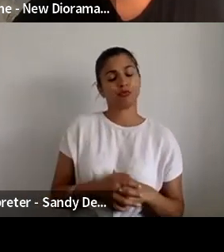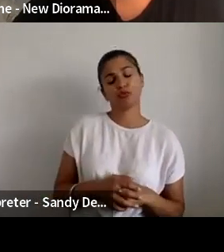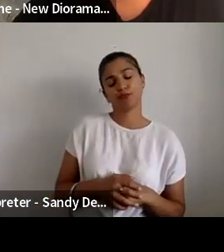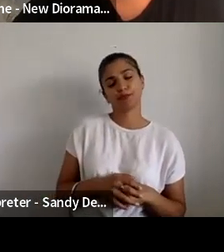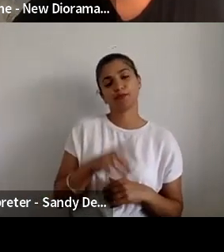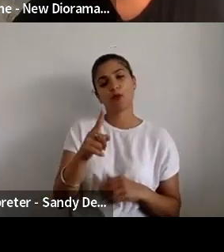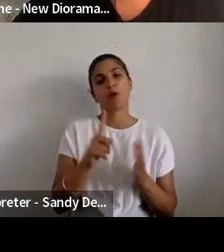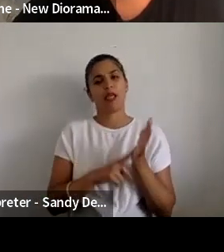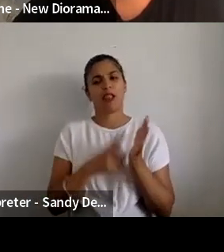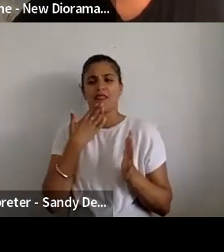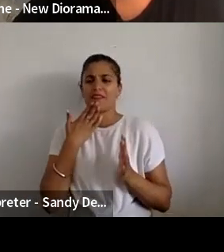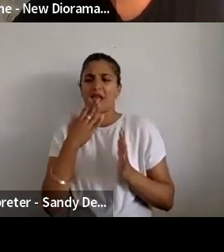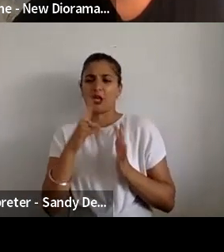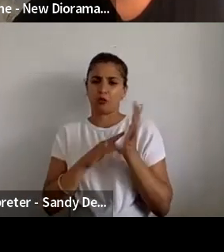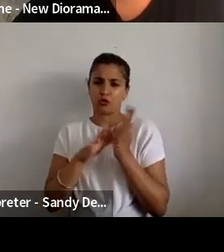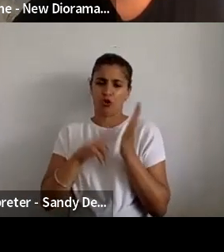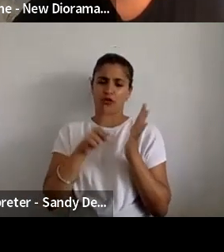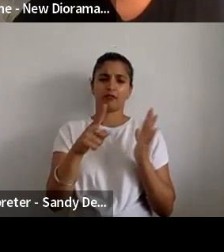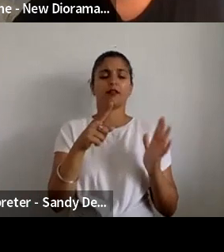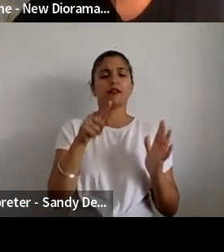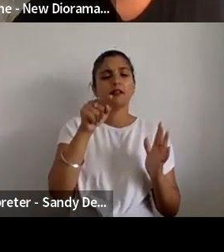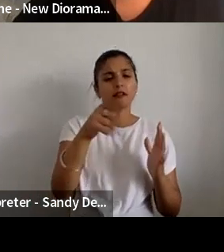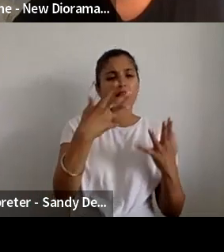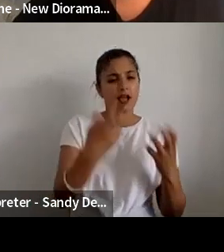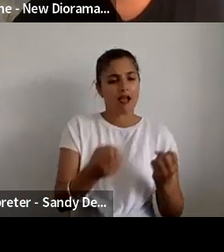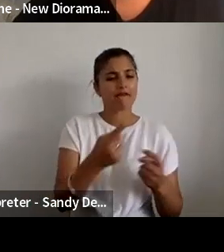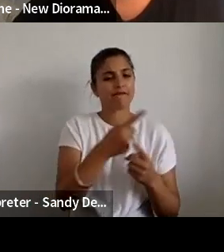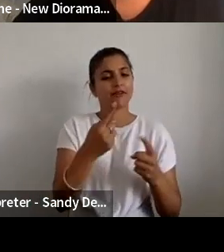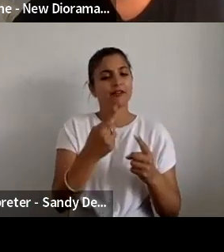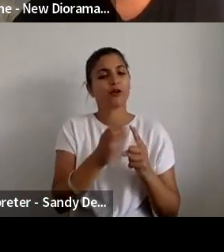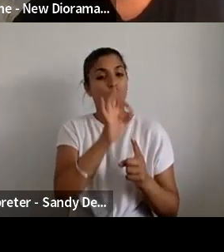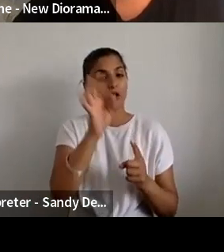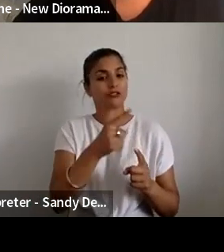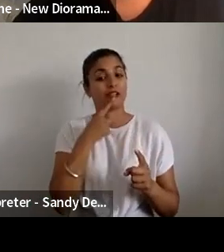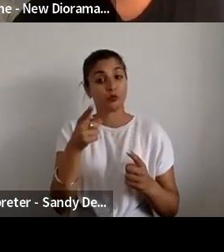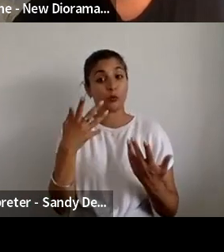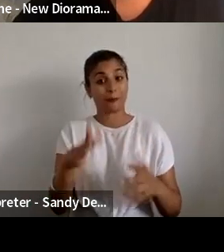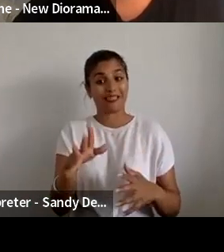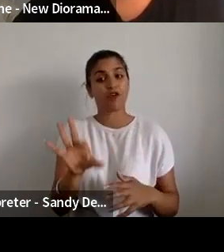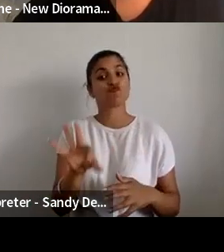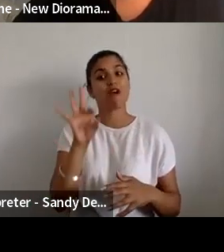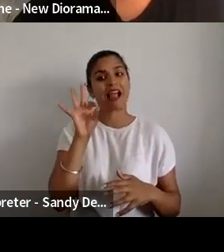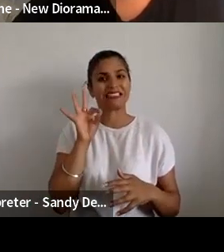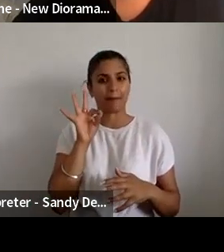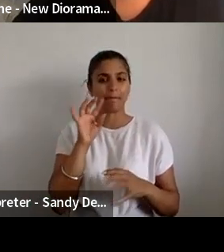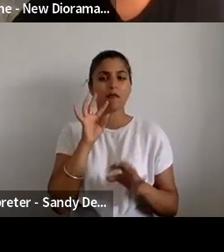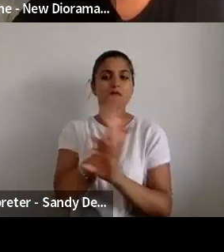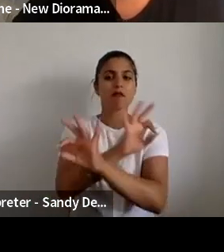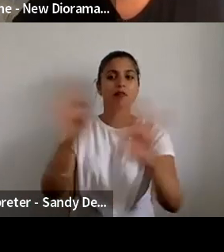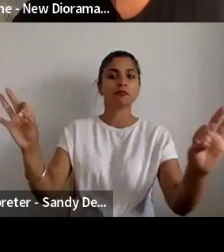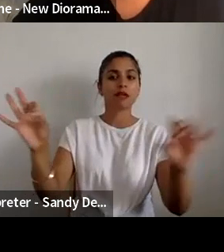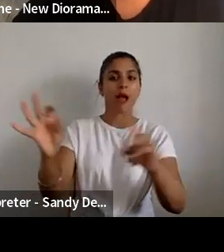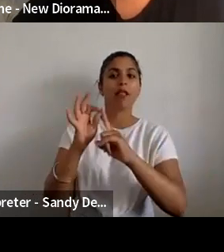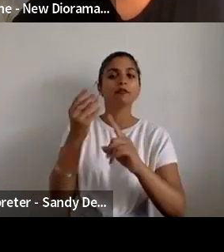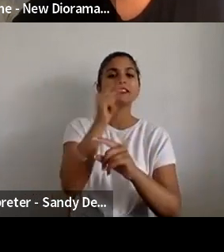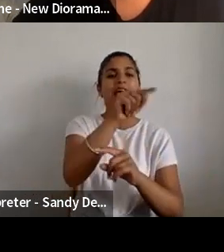question. Did you randomly select applicants to give feedback on the process, or did you ask everyone, and we did ask everyone,